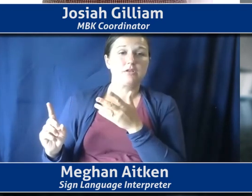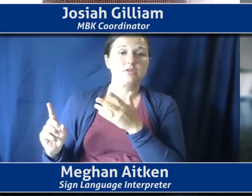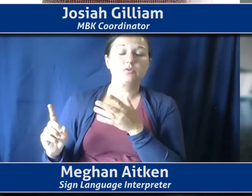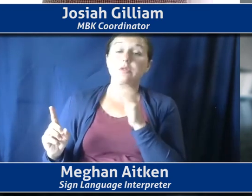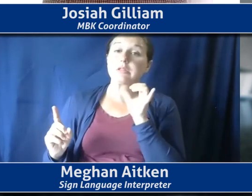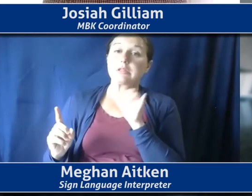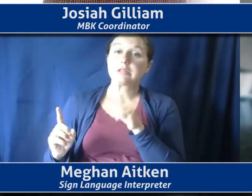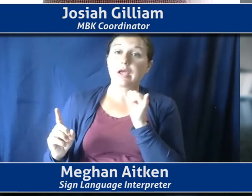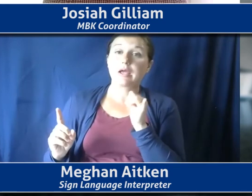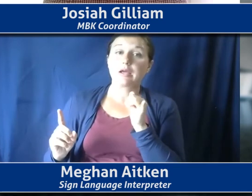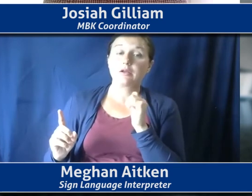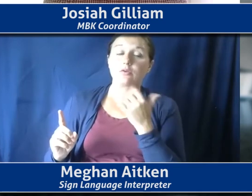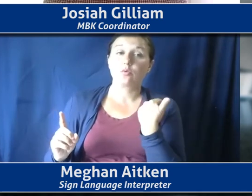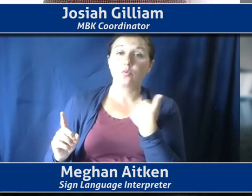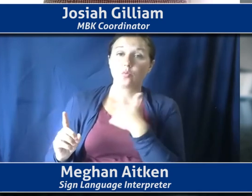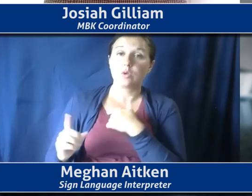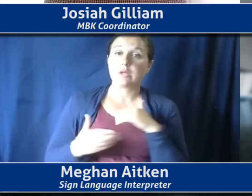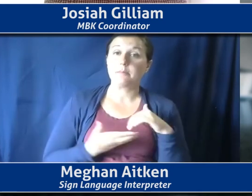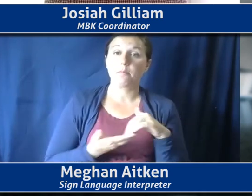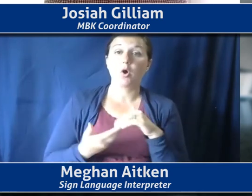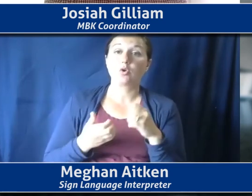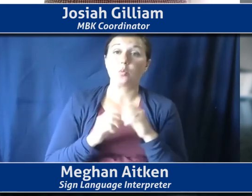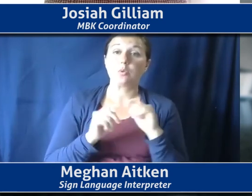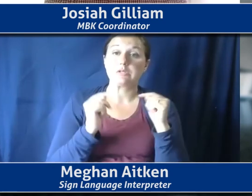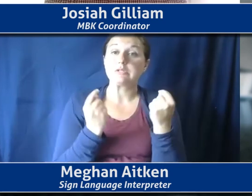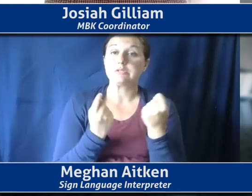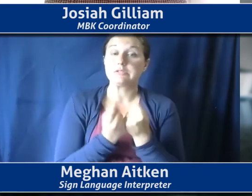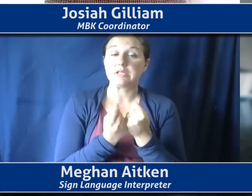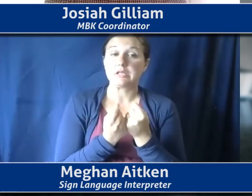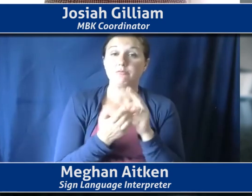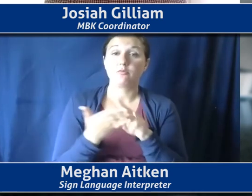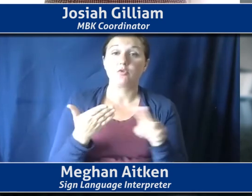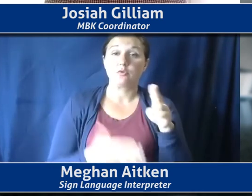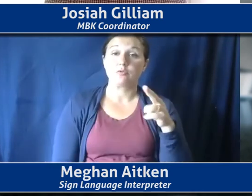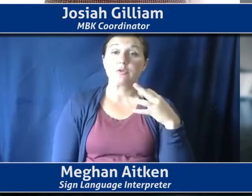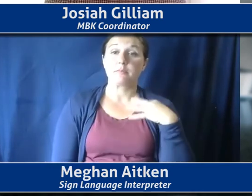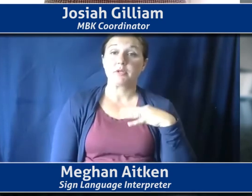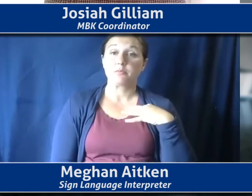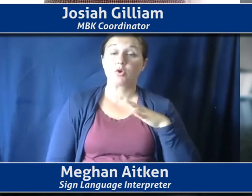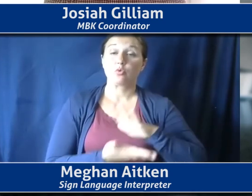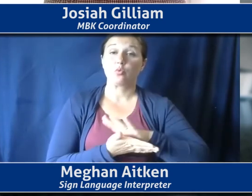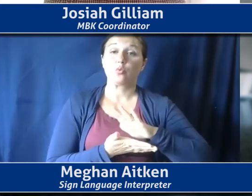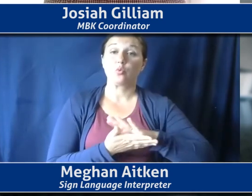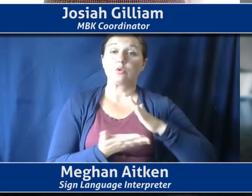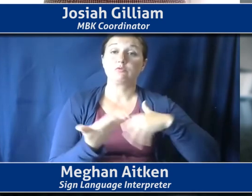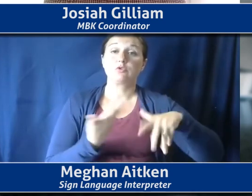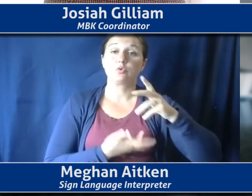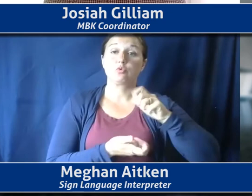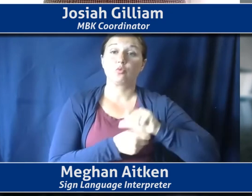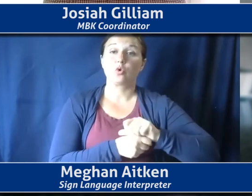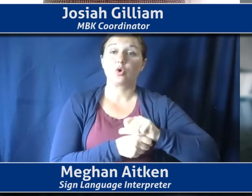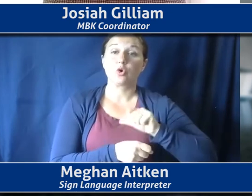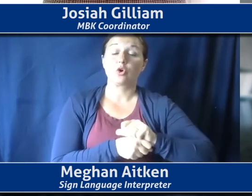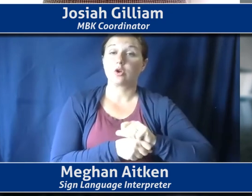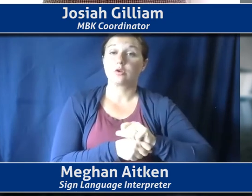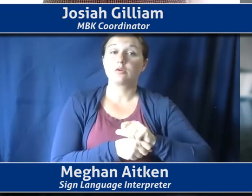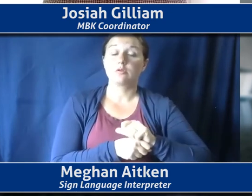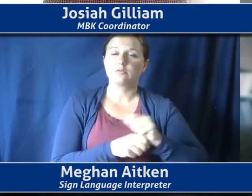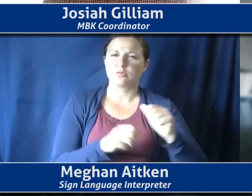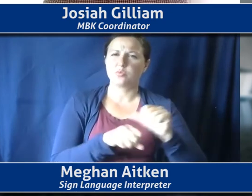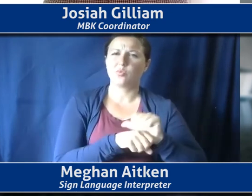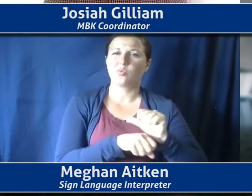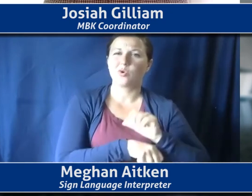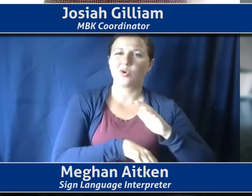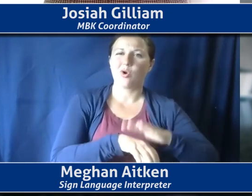Race, we partnered, um, with a team, um, at the University of Pittsburgh School of Social Work, um, who work on inequality. Um,